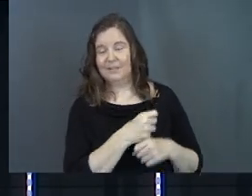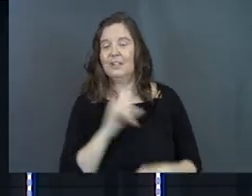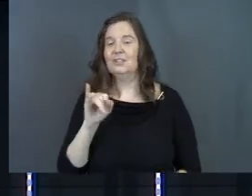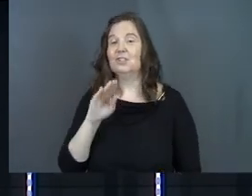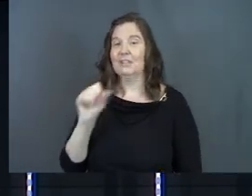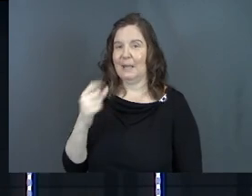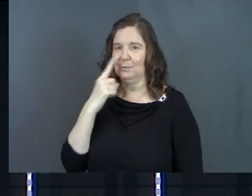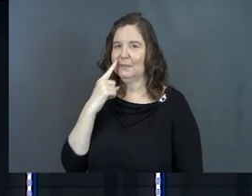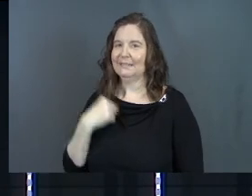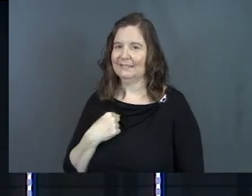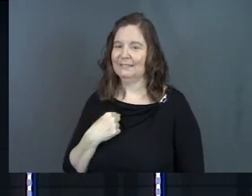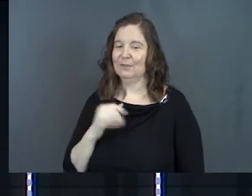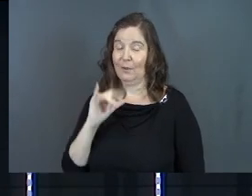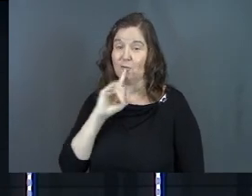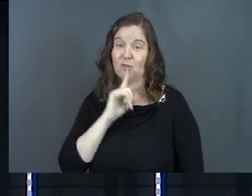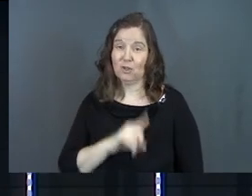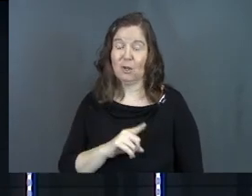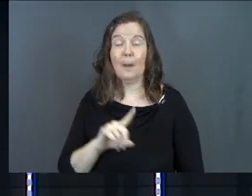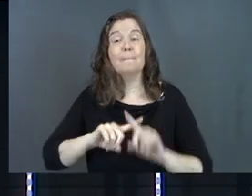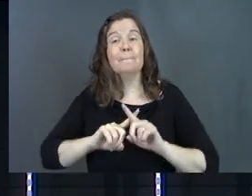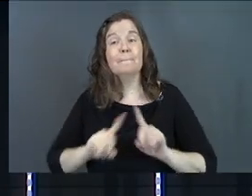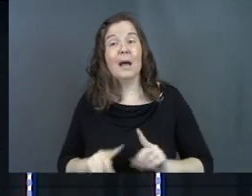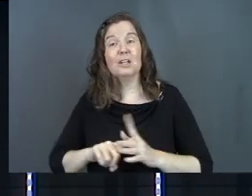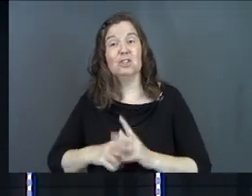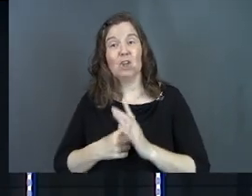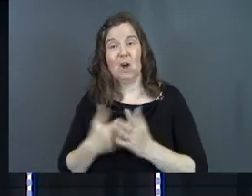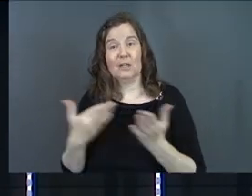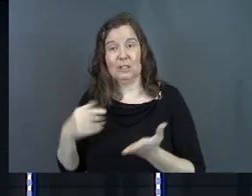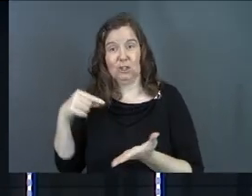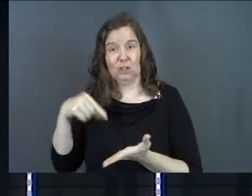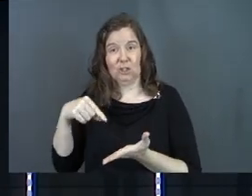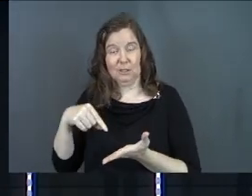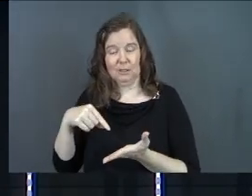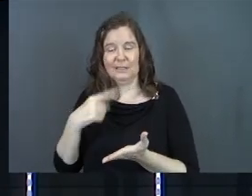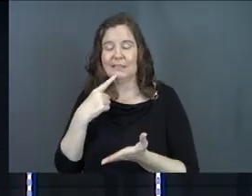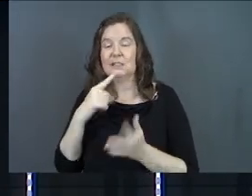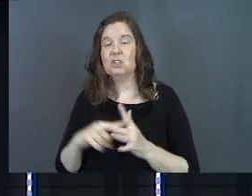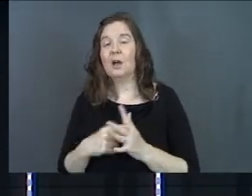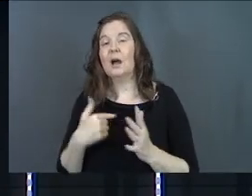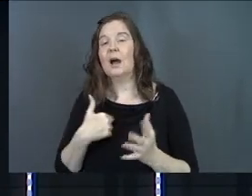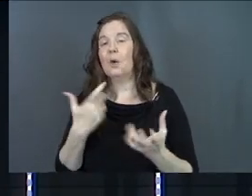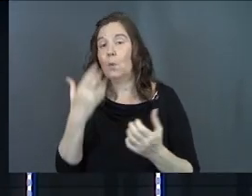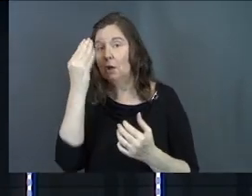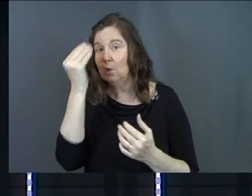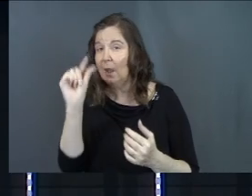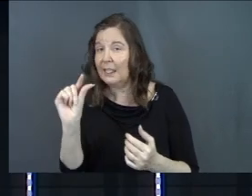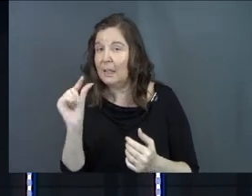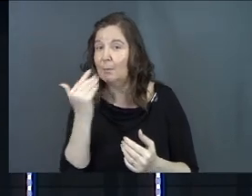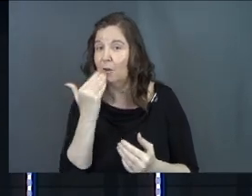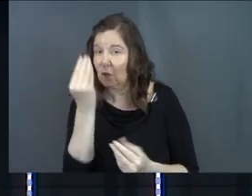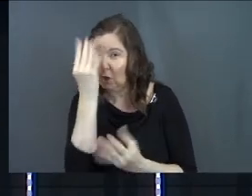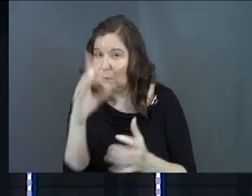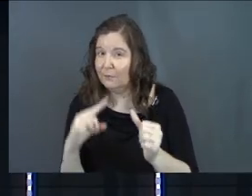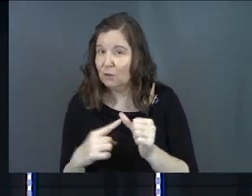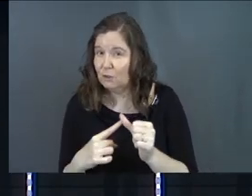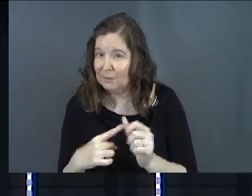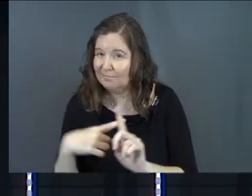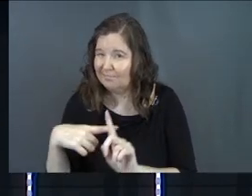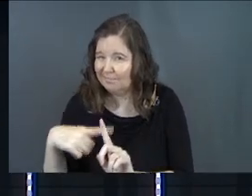James is going to tell you for sure. But he starts here. He starts here and says, I'm going give you a little bit of good news